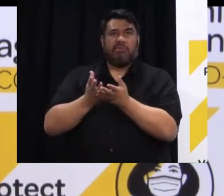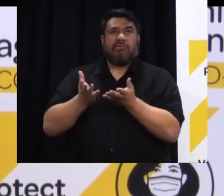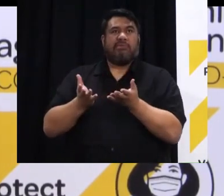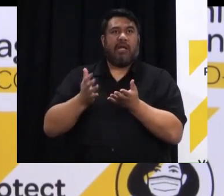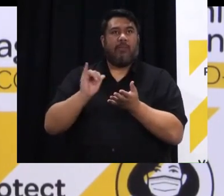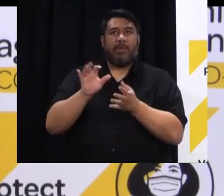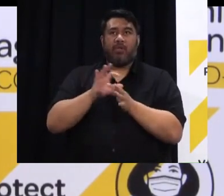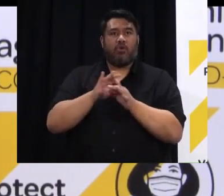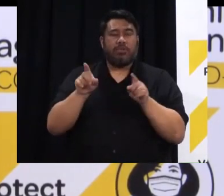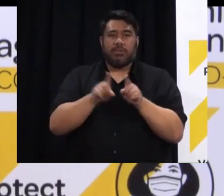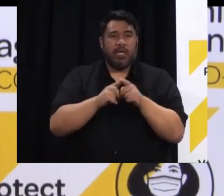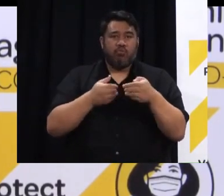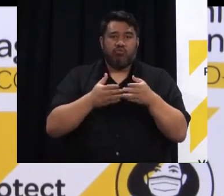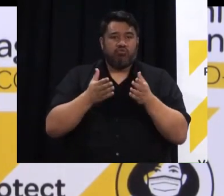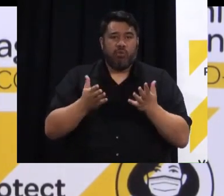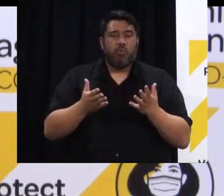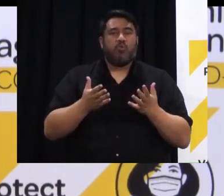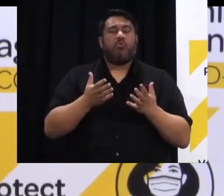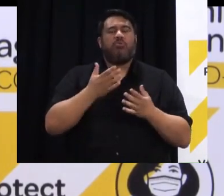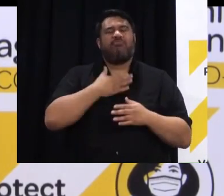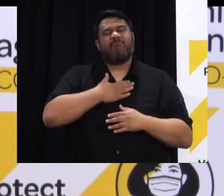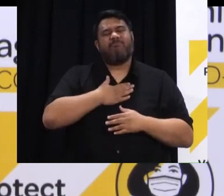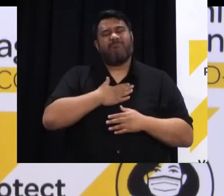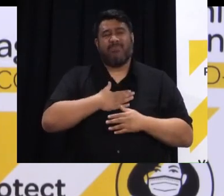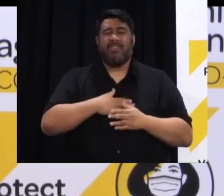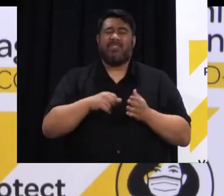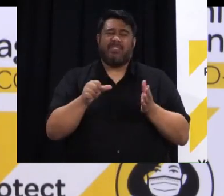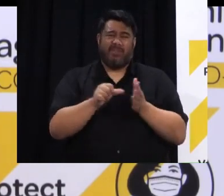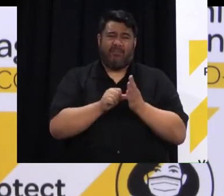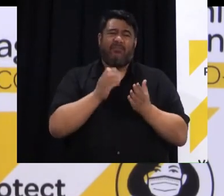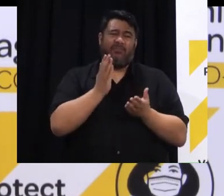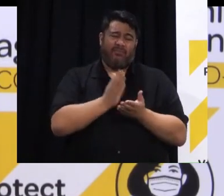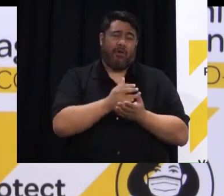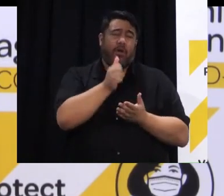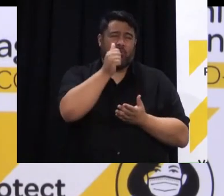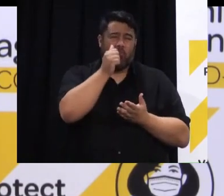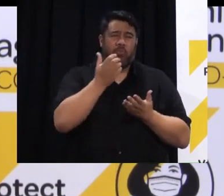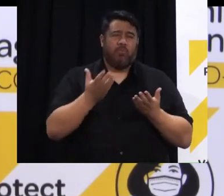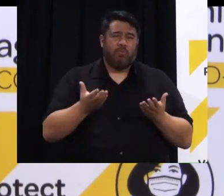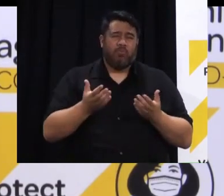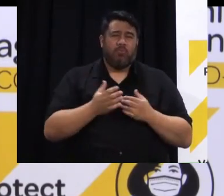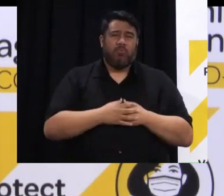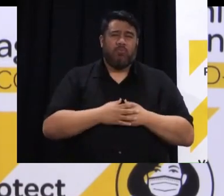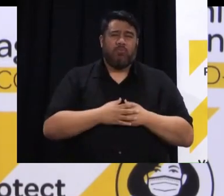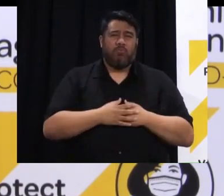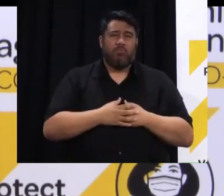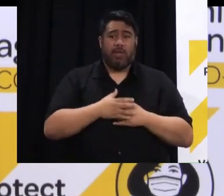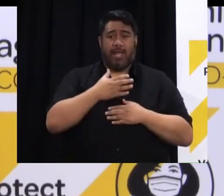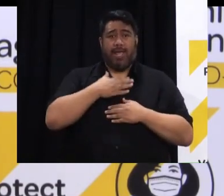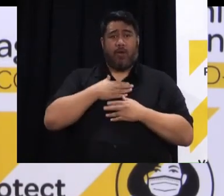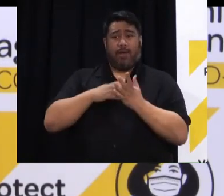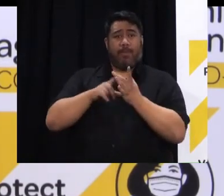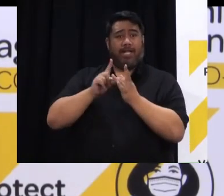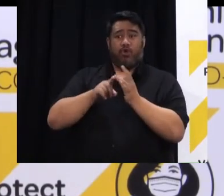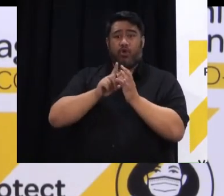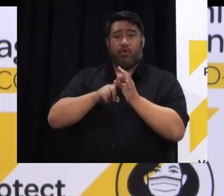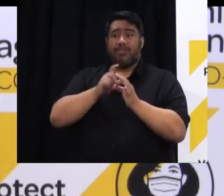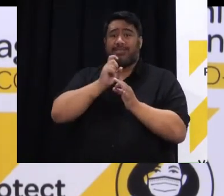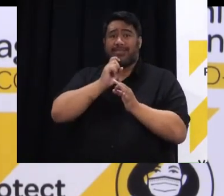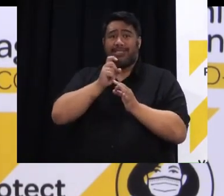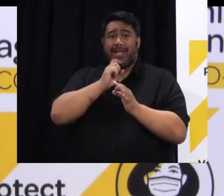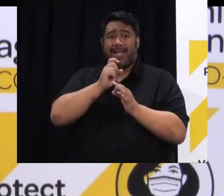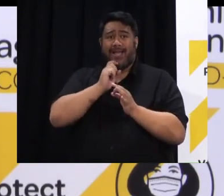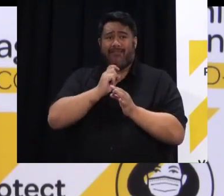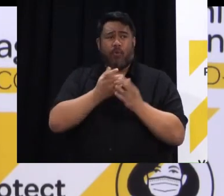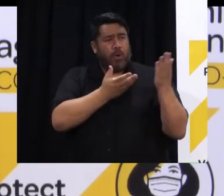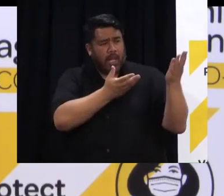not be able to keep everyone together that is really hard. I know the teams in our managed isolation facilities do their very